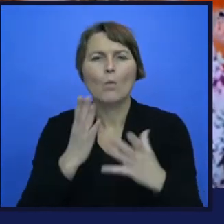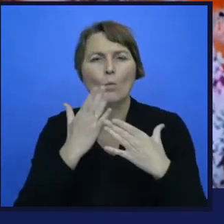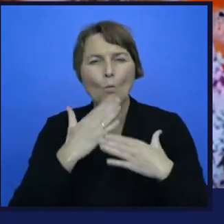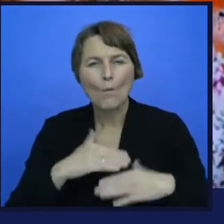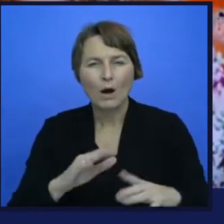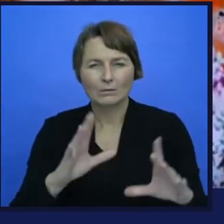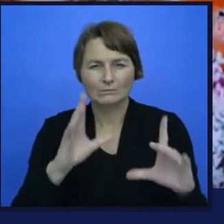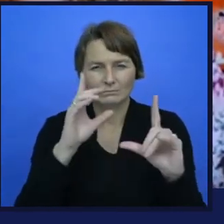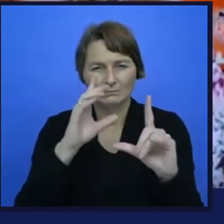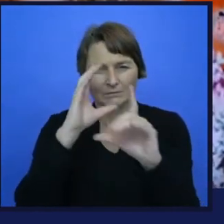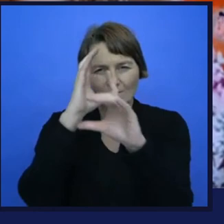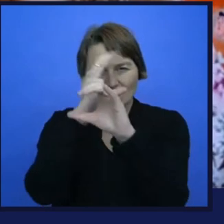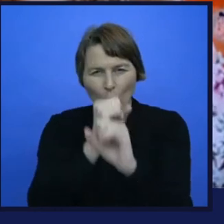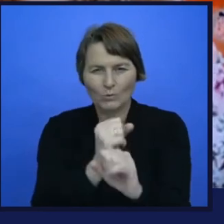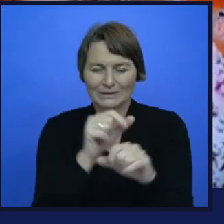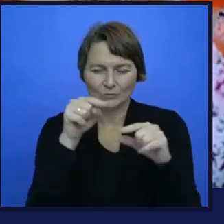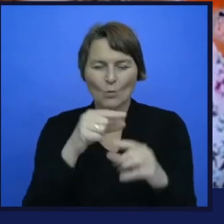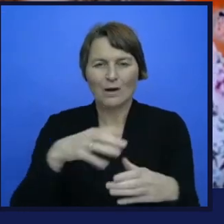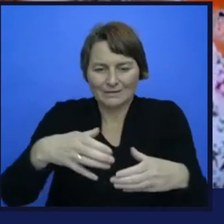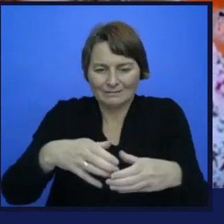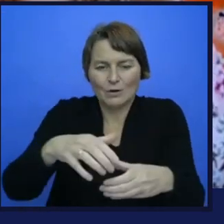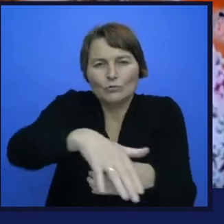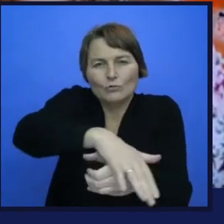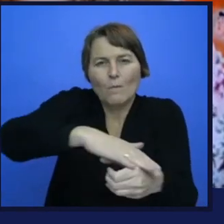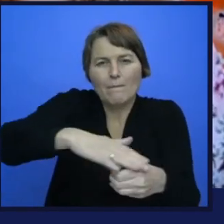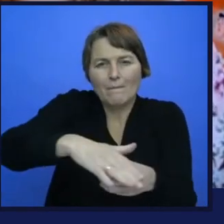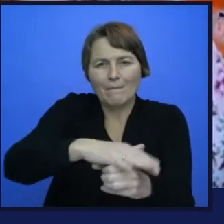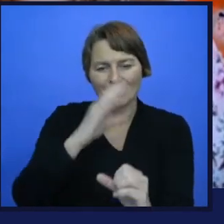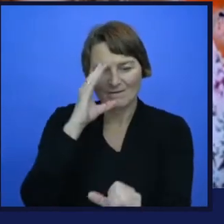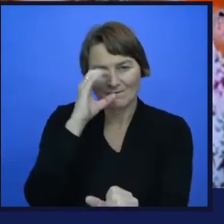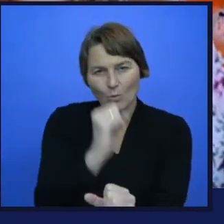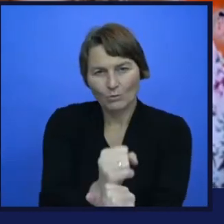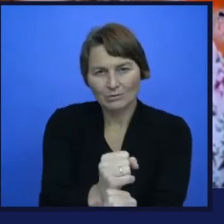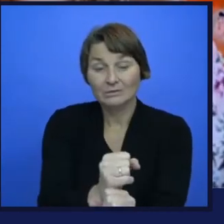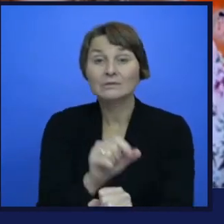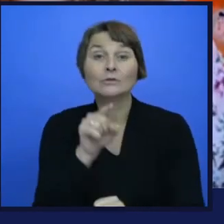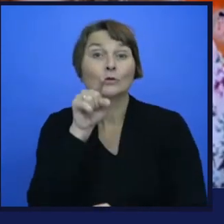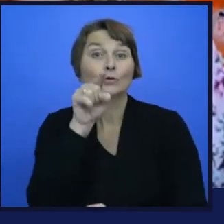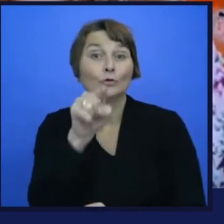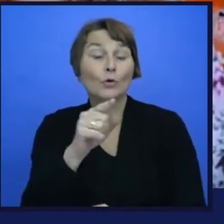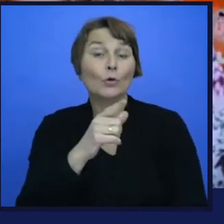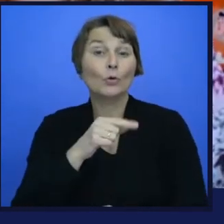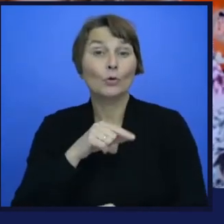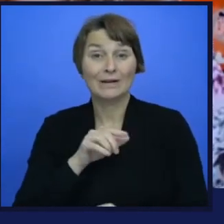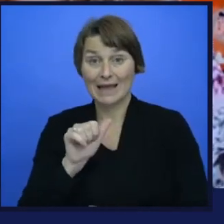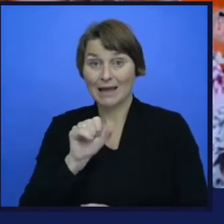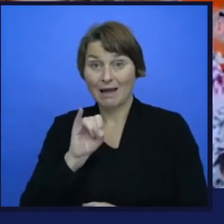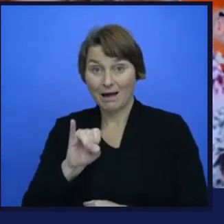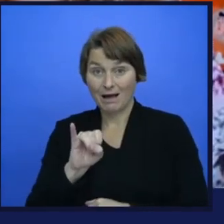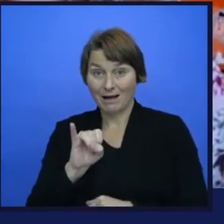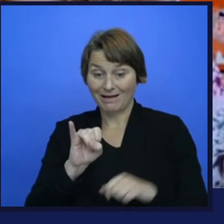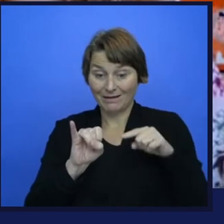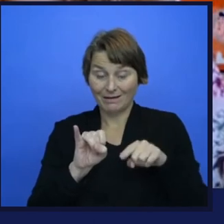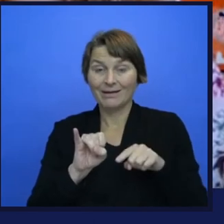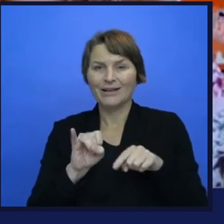a specific domain, skill your computer vision AI to detect